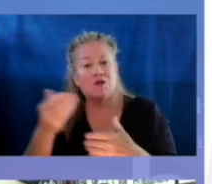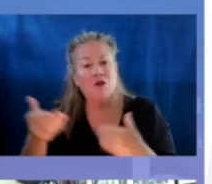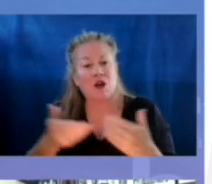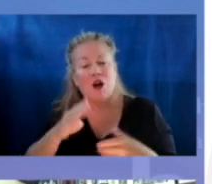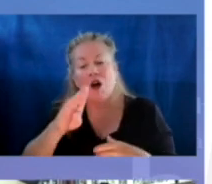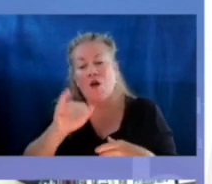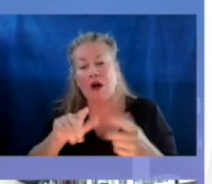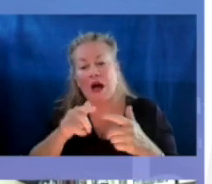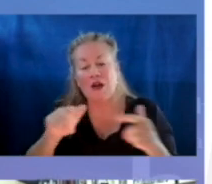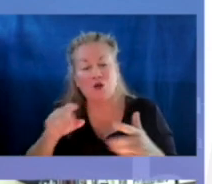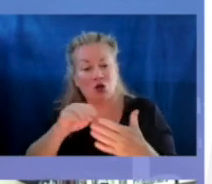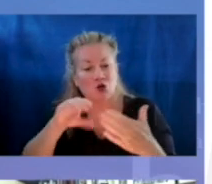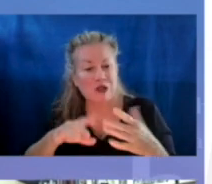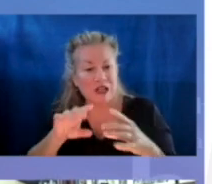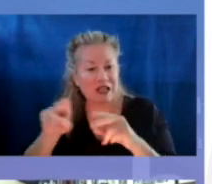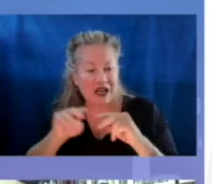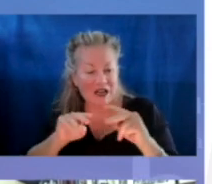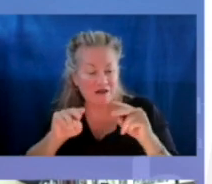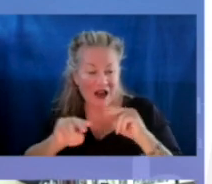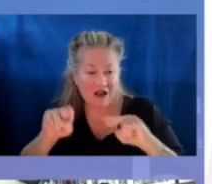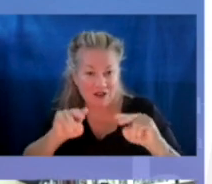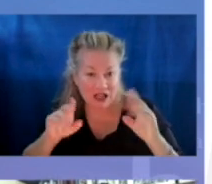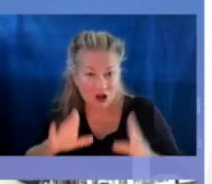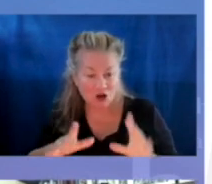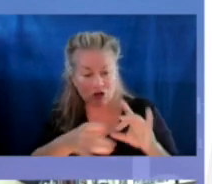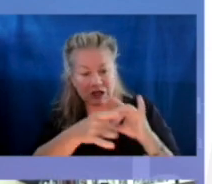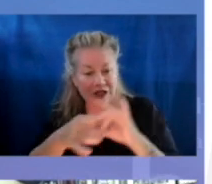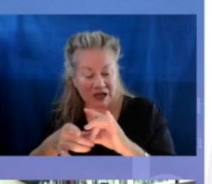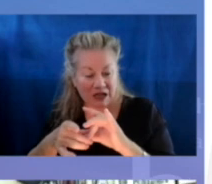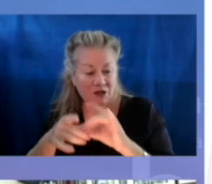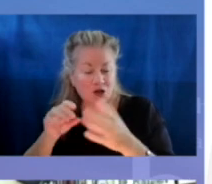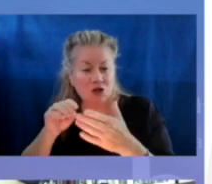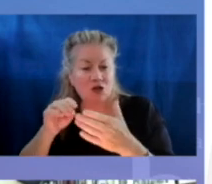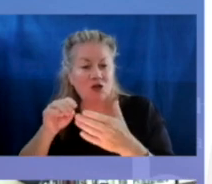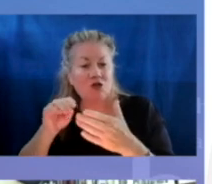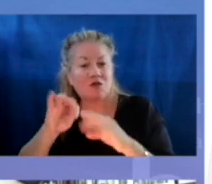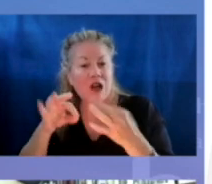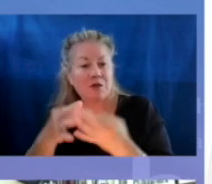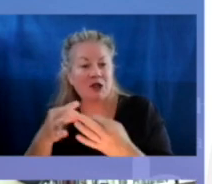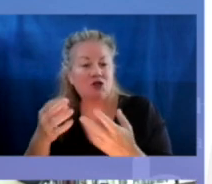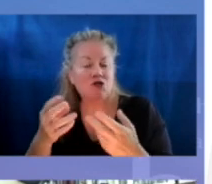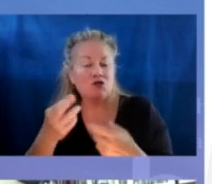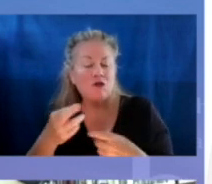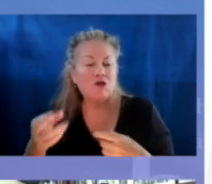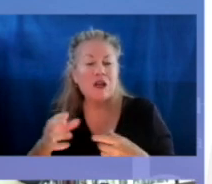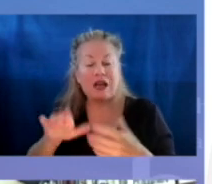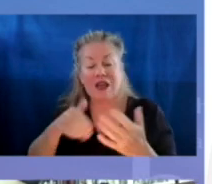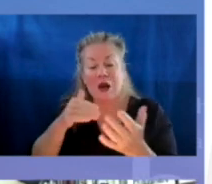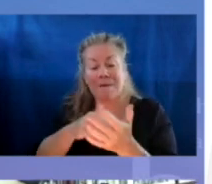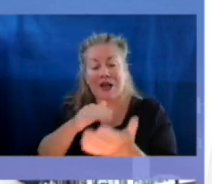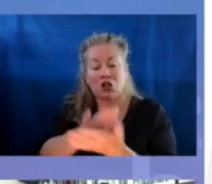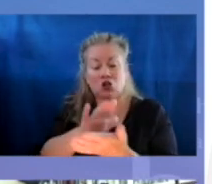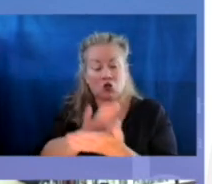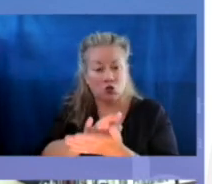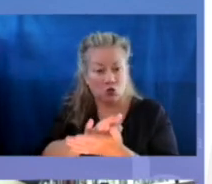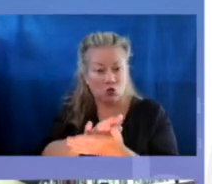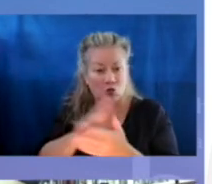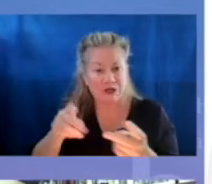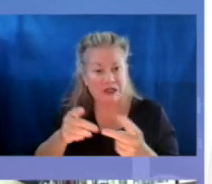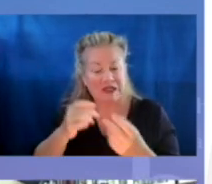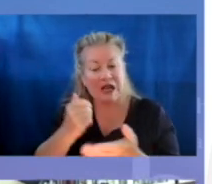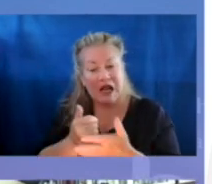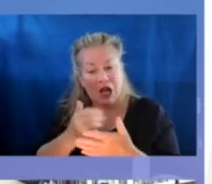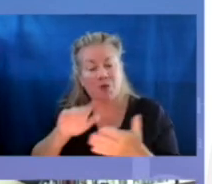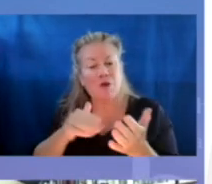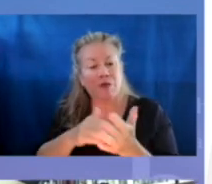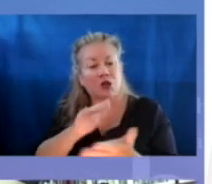a bilingual student navigator to connect families to resources, and then next year, a dedicated middle school position to help those students